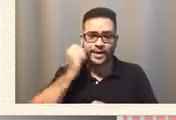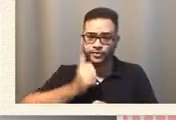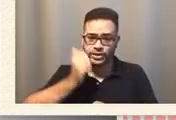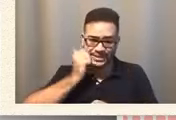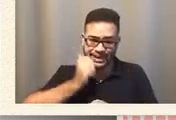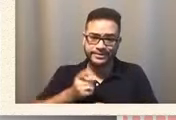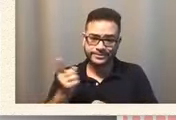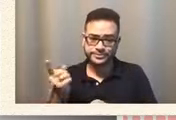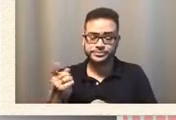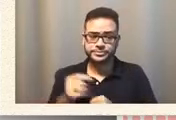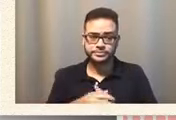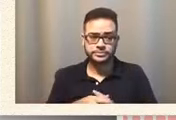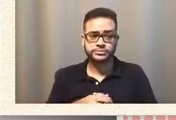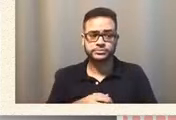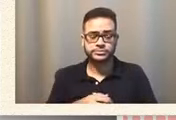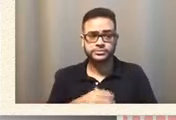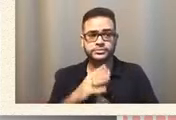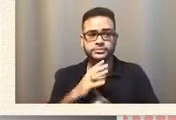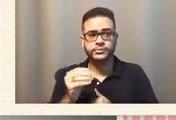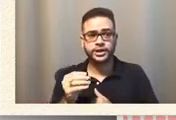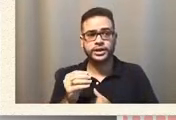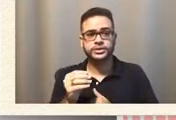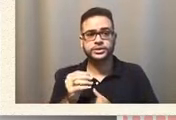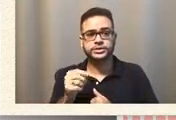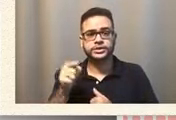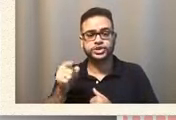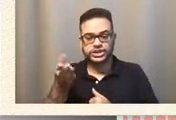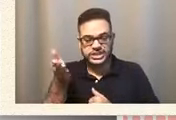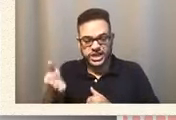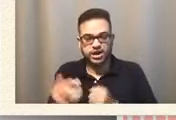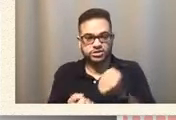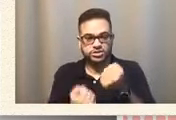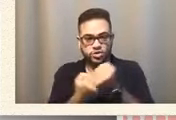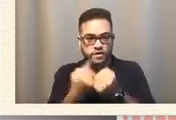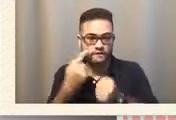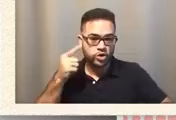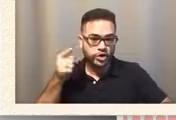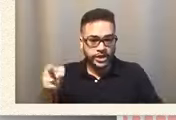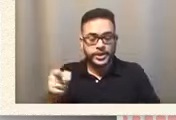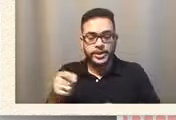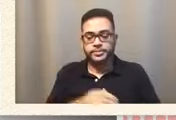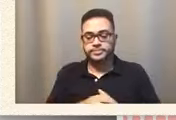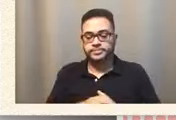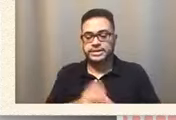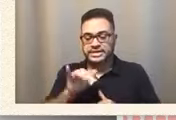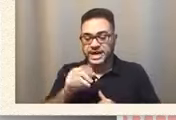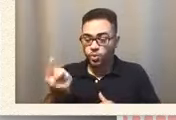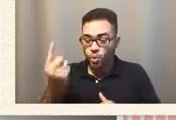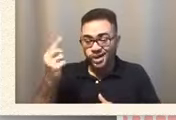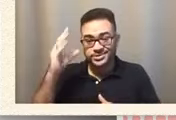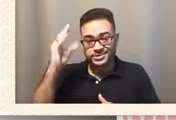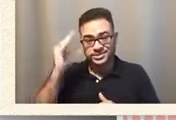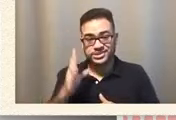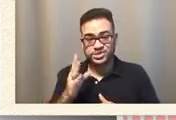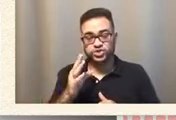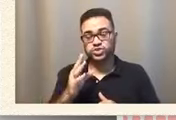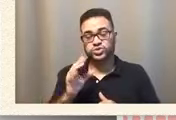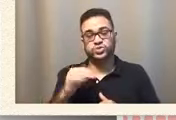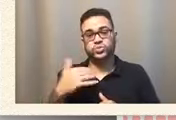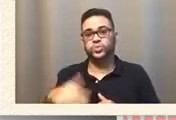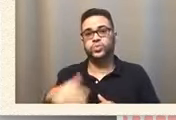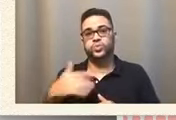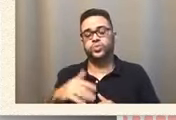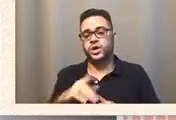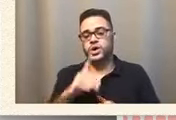And, you know, the fact that she's there for him, and that one teacher, it's like, it means a lot to him.